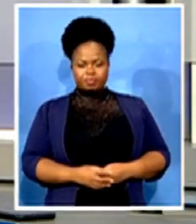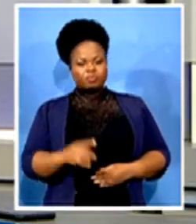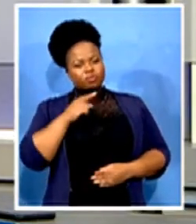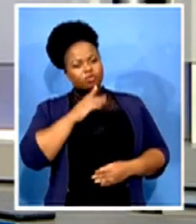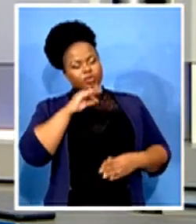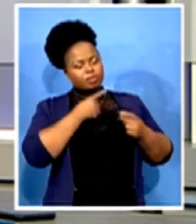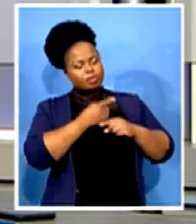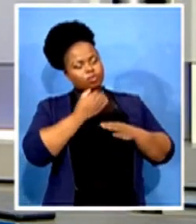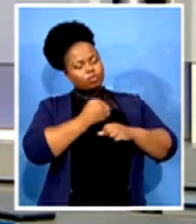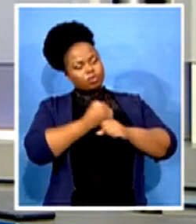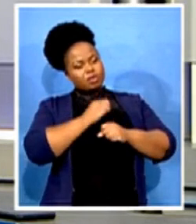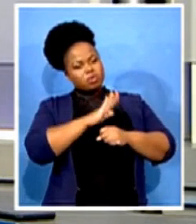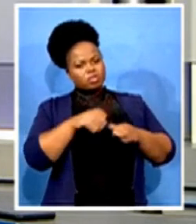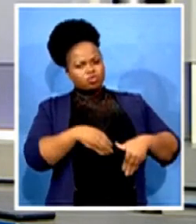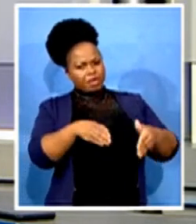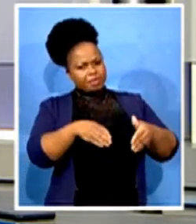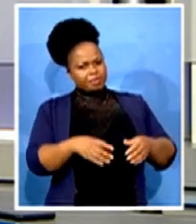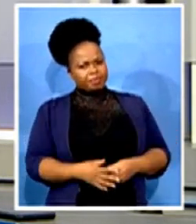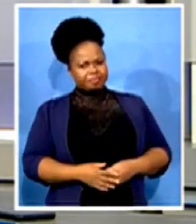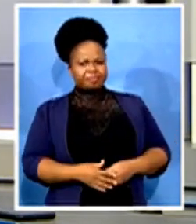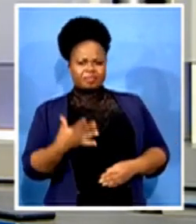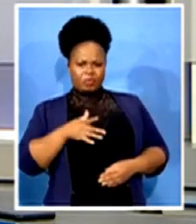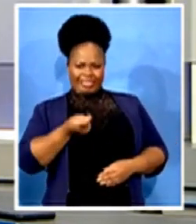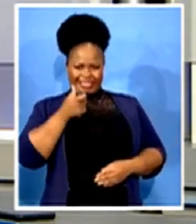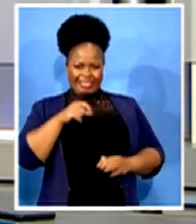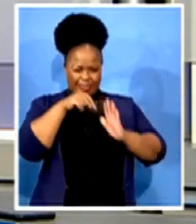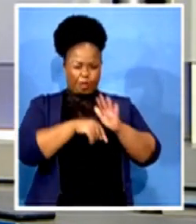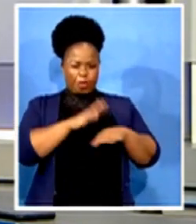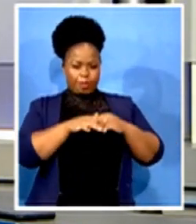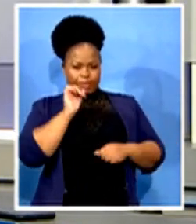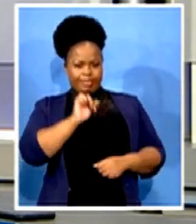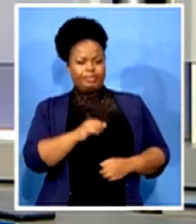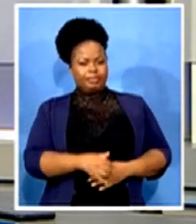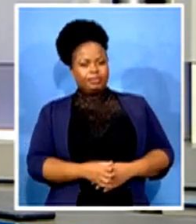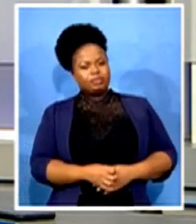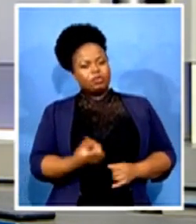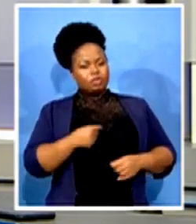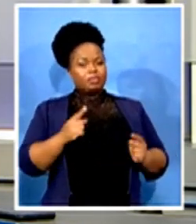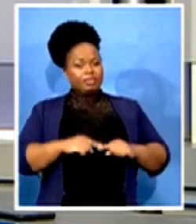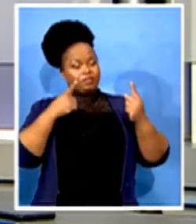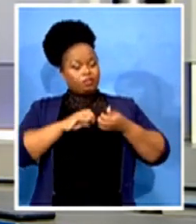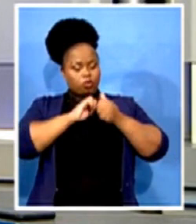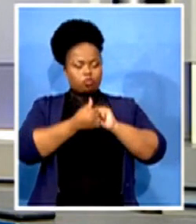I want to talk a bit more about that and the difference he made in sport in general here in South Africa.